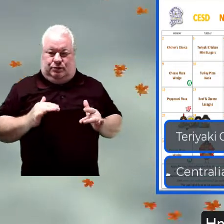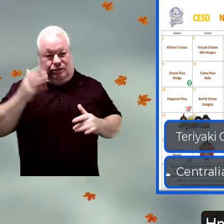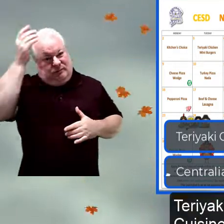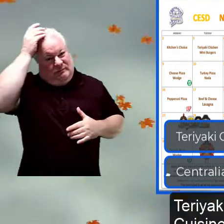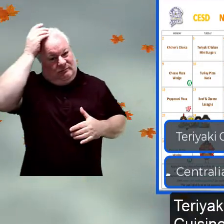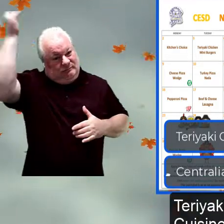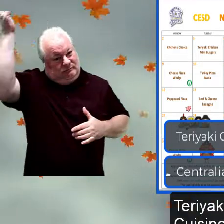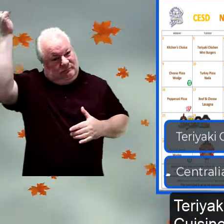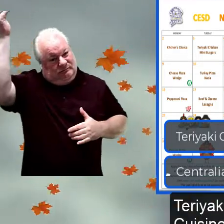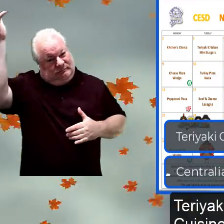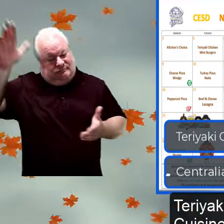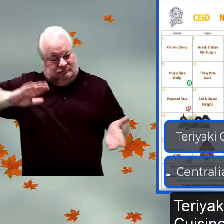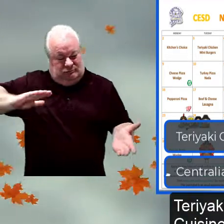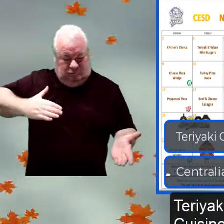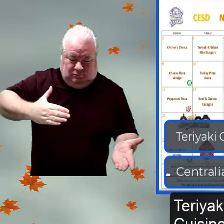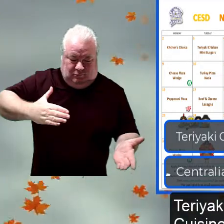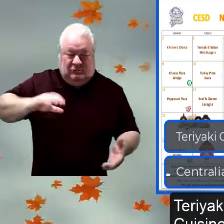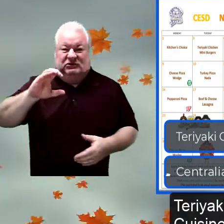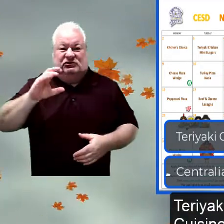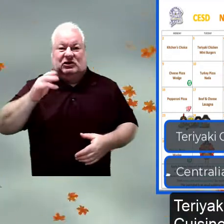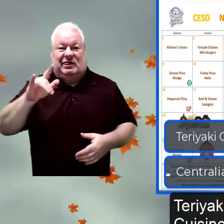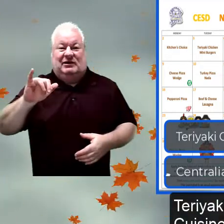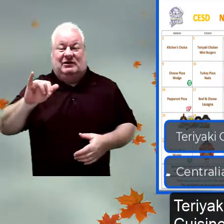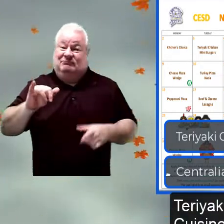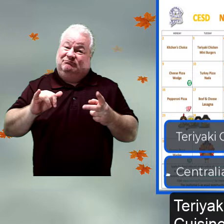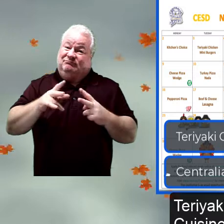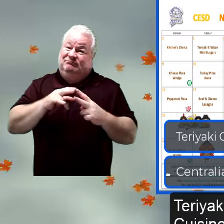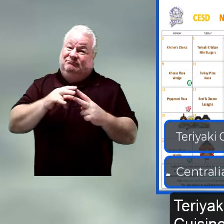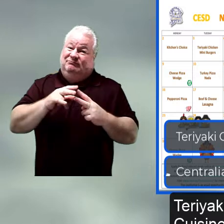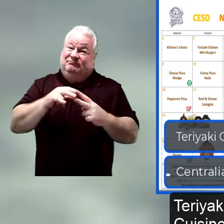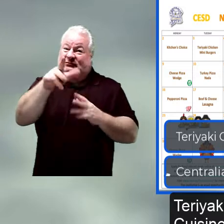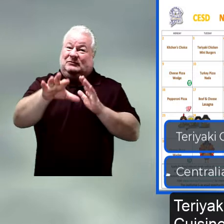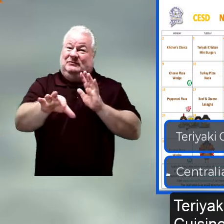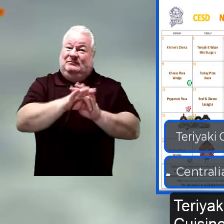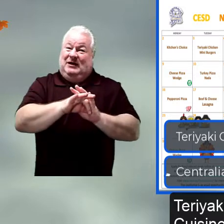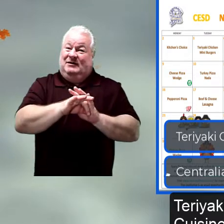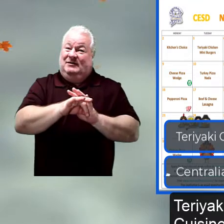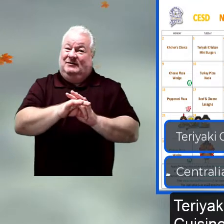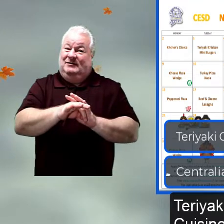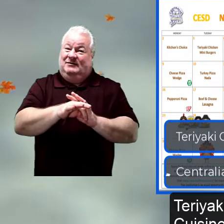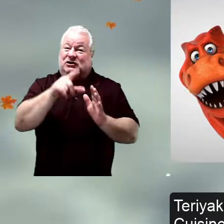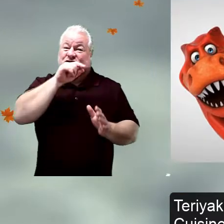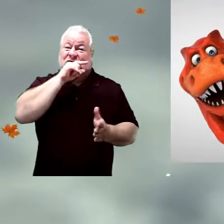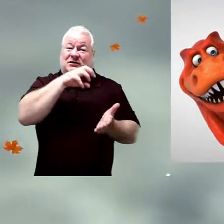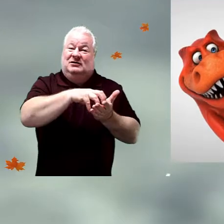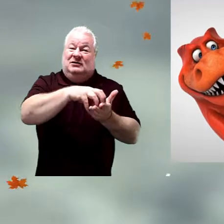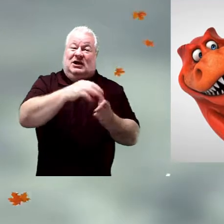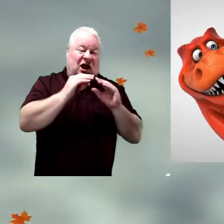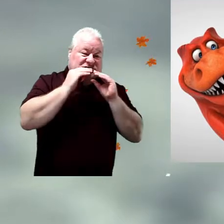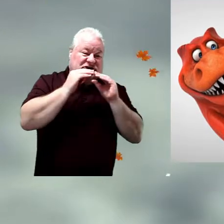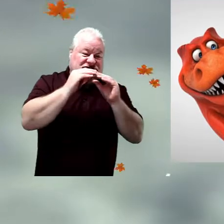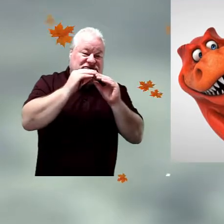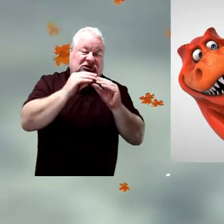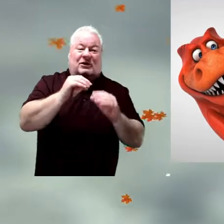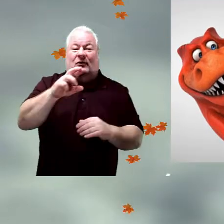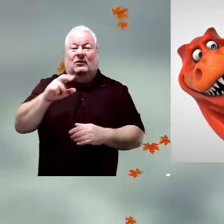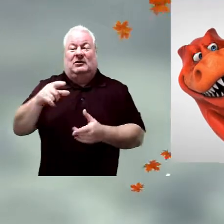good. Teriyaki Chicken Sliders or the Centralia Cuisine Chili. That sounds